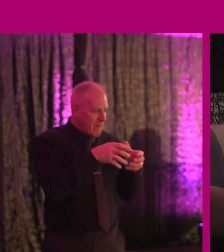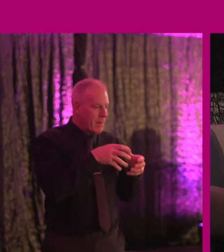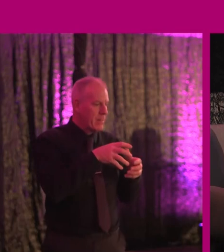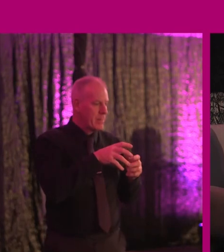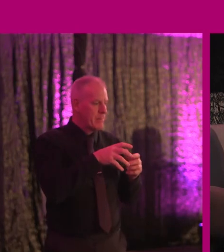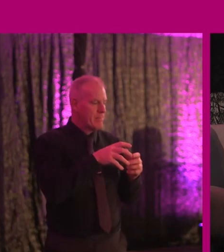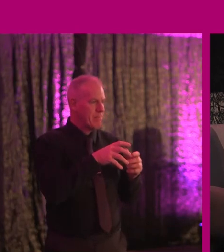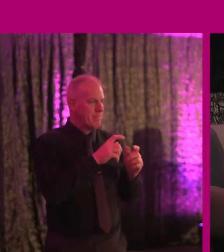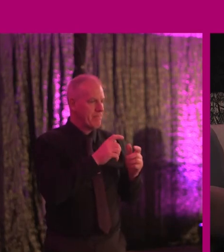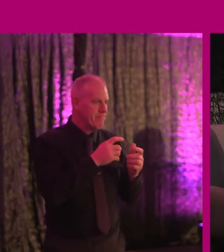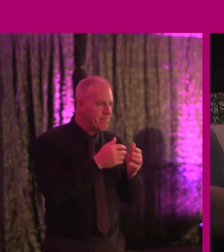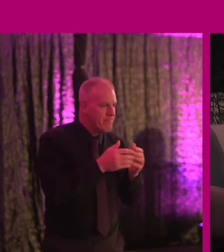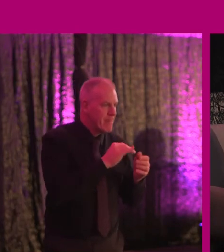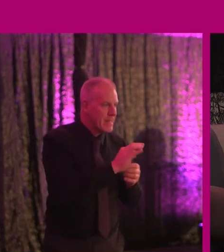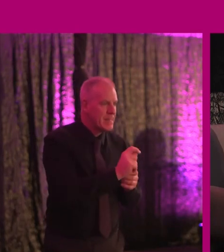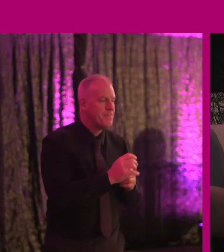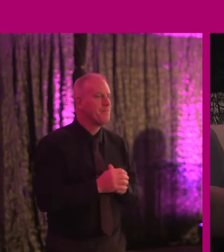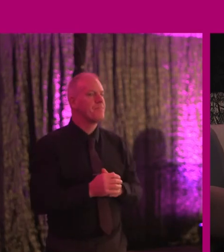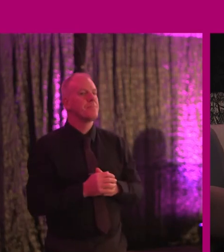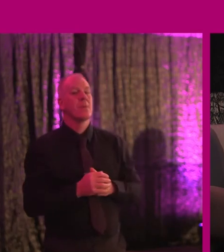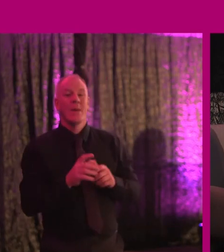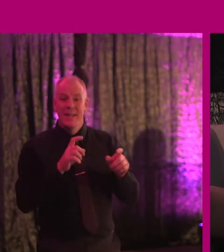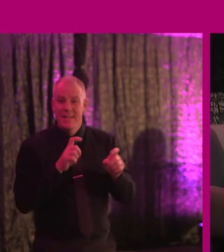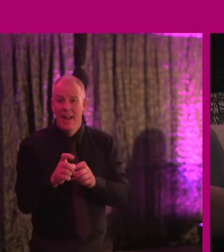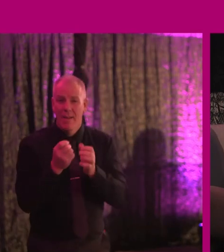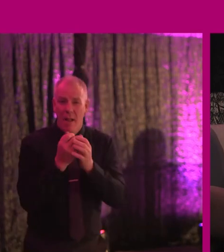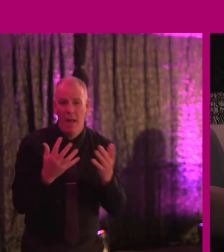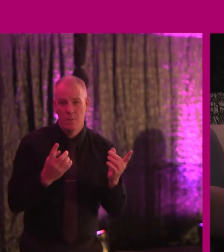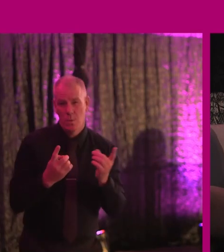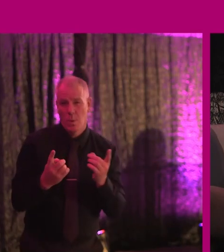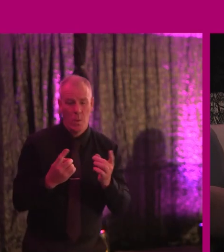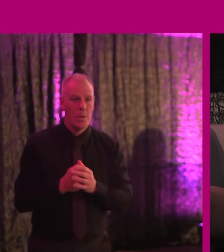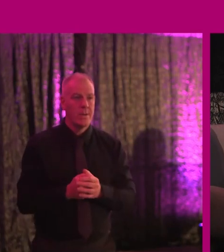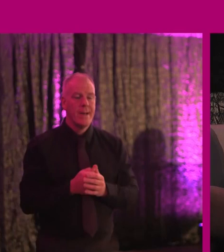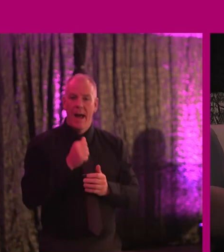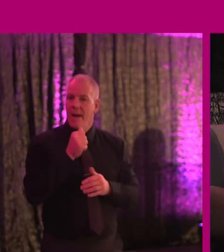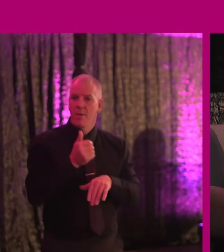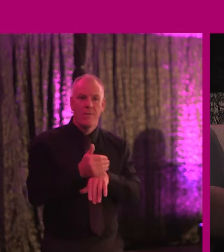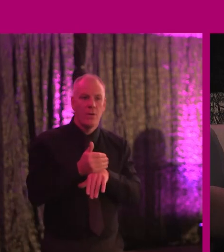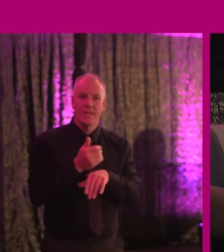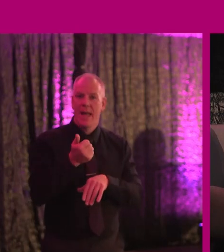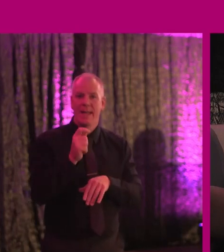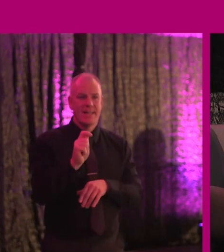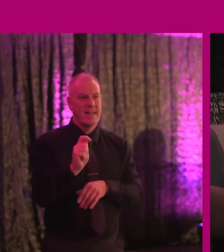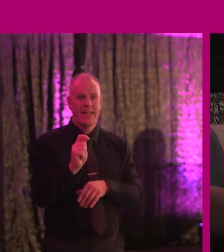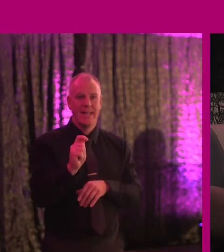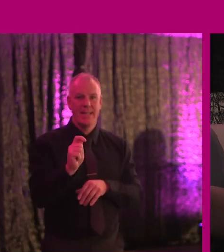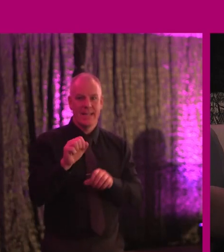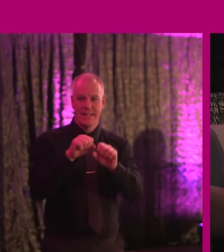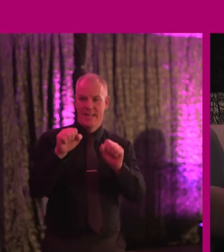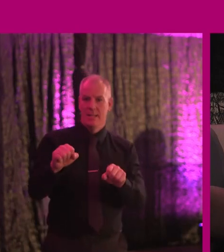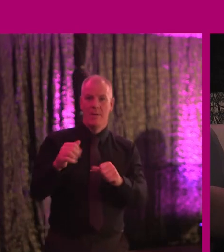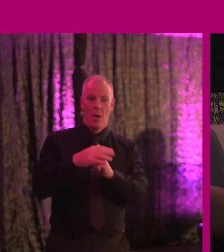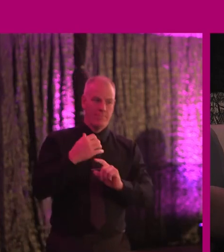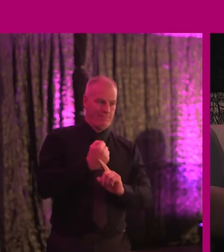AT. But we still have so far to go in Ireland. We do not have a functioning AT ecosystem for people to get the technology